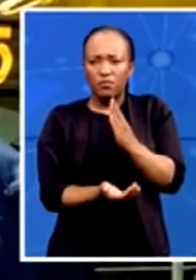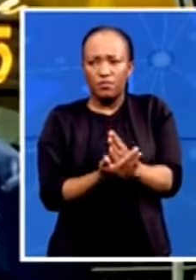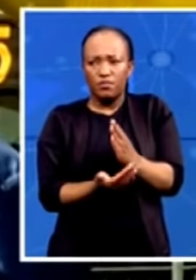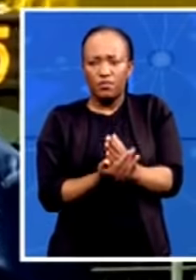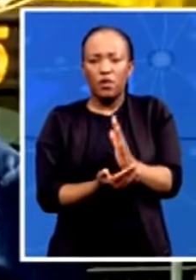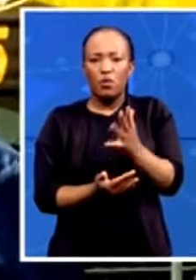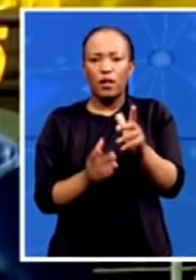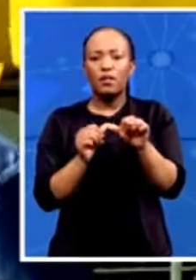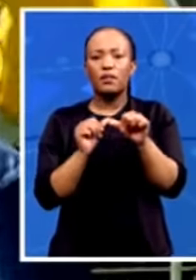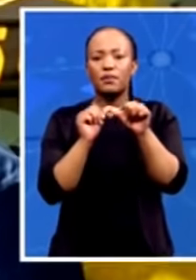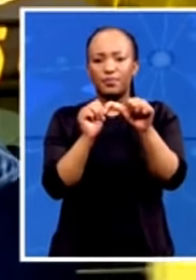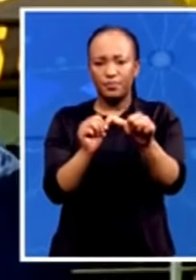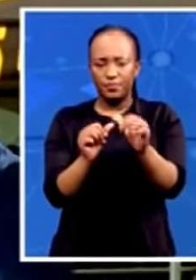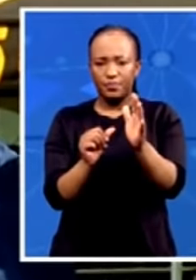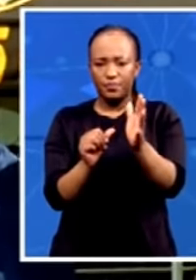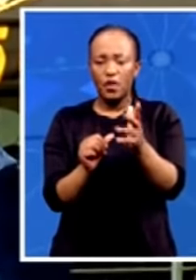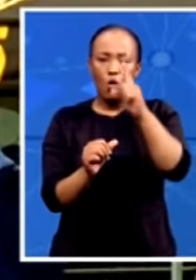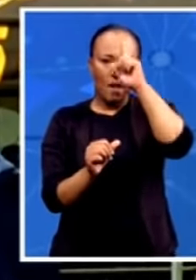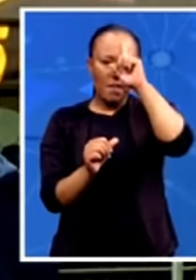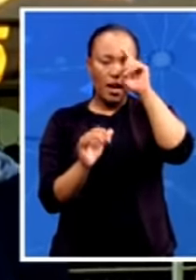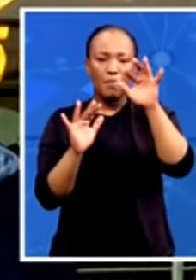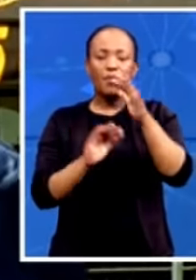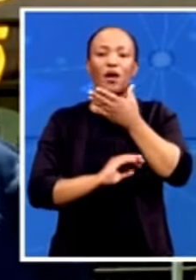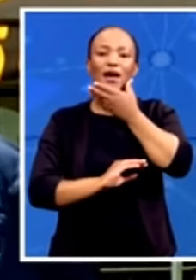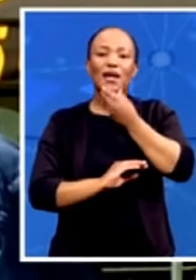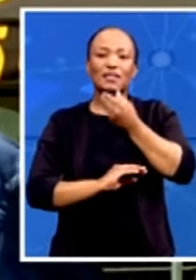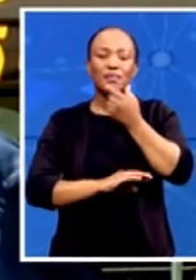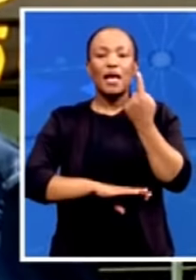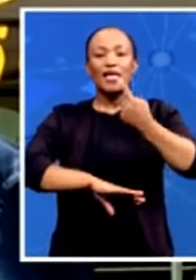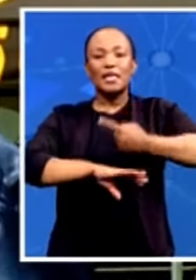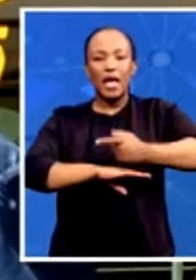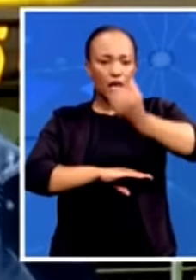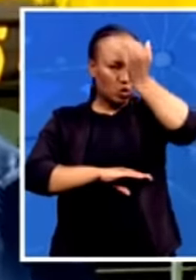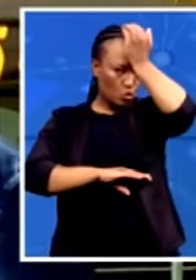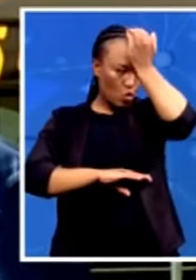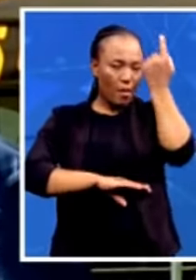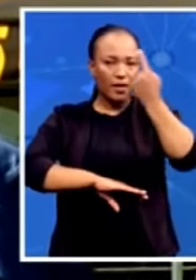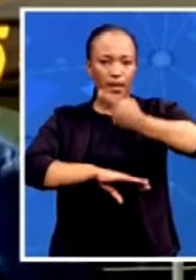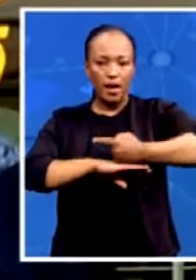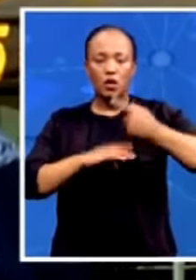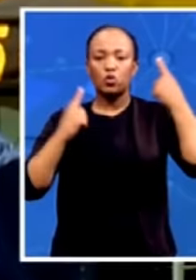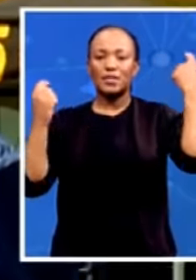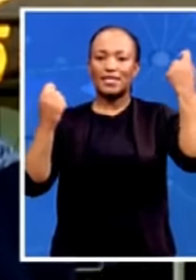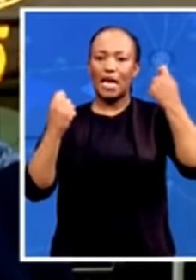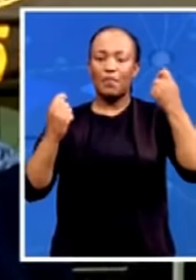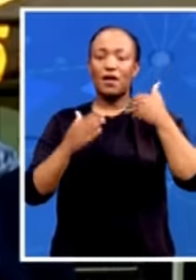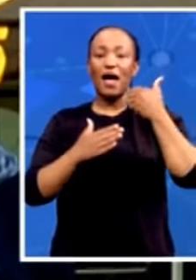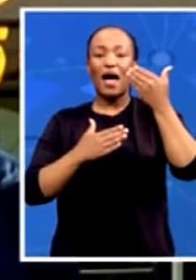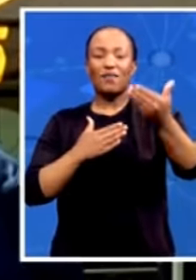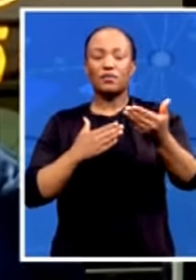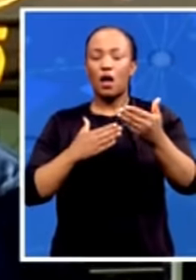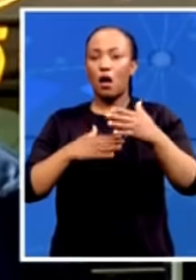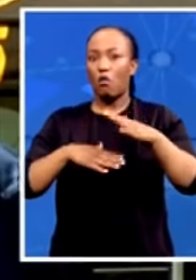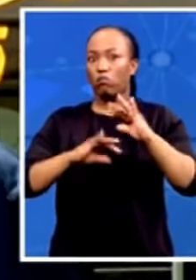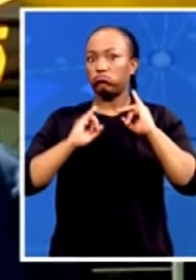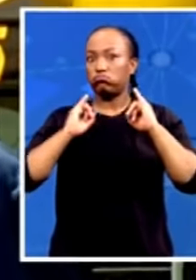People's Christmas Day. It's a Zuma day. We are here to celebrate after a horrible and horrific experience that our